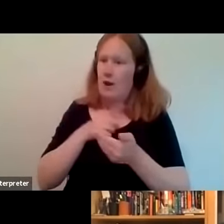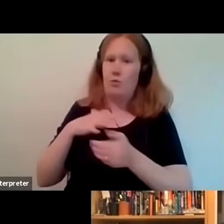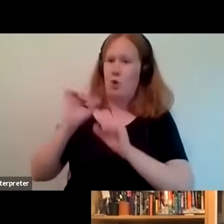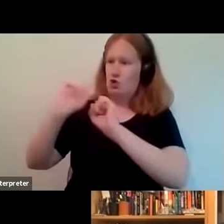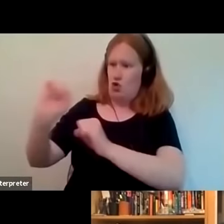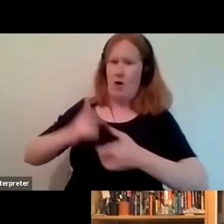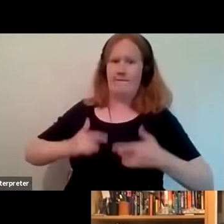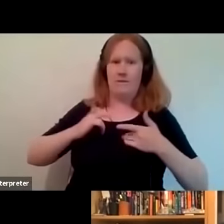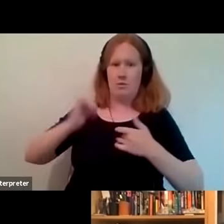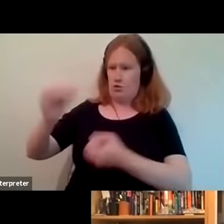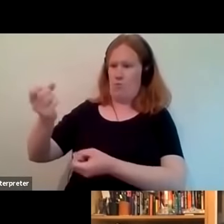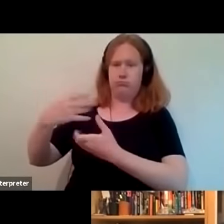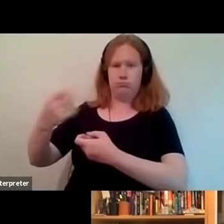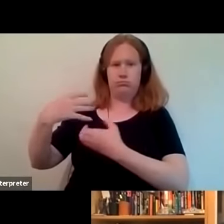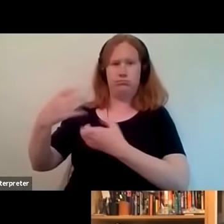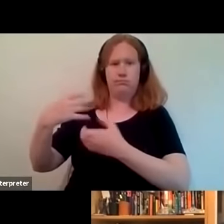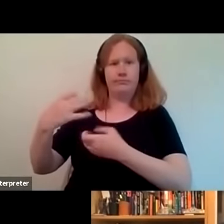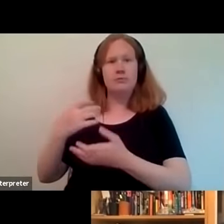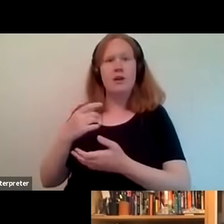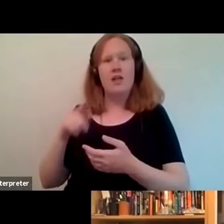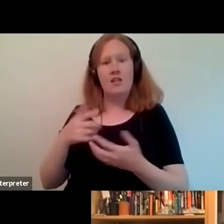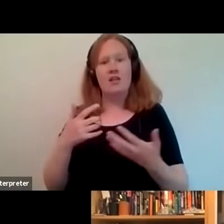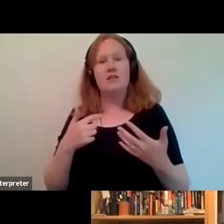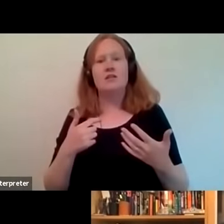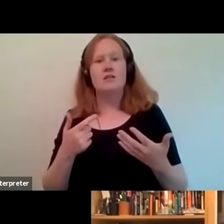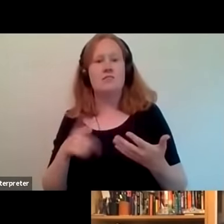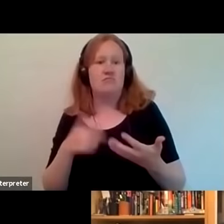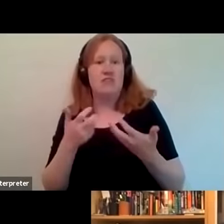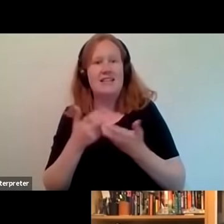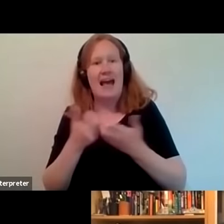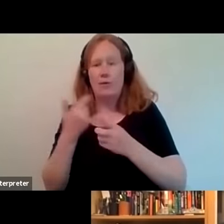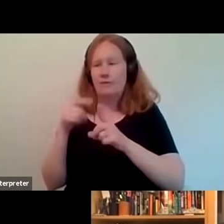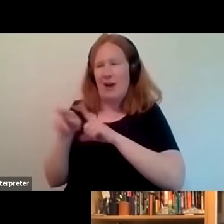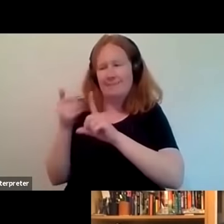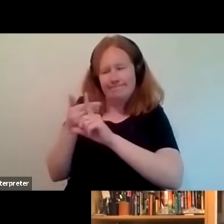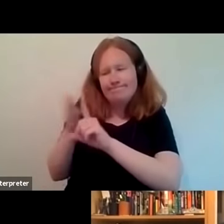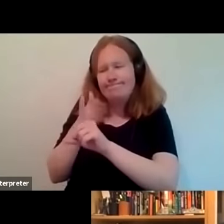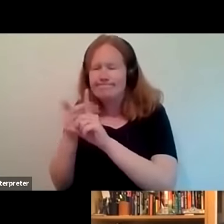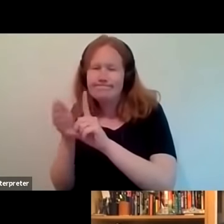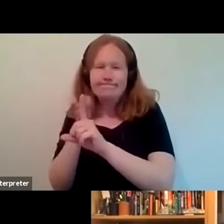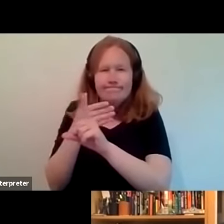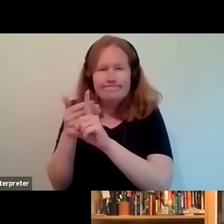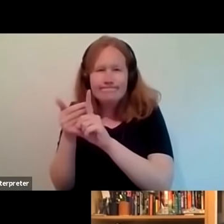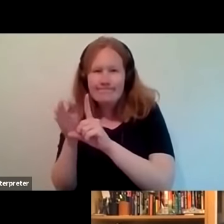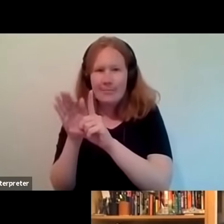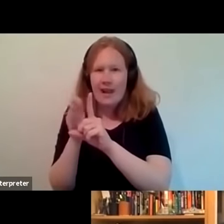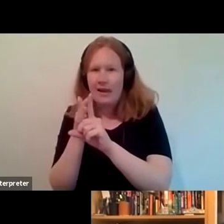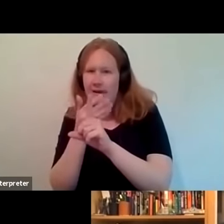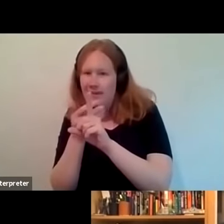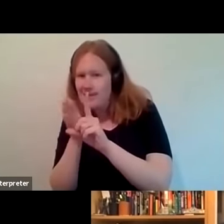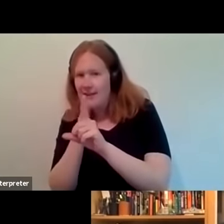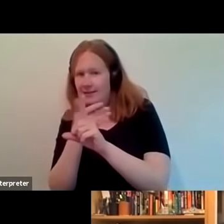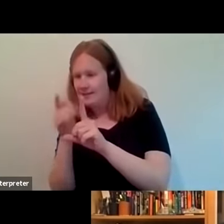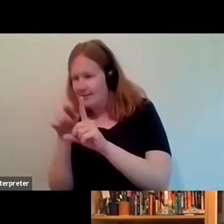voice into it in this story and that's how we've been able to kind of um bend and turn and get people to